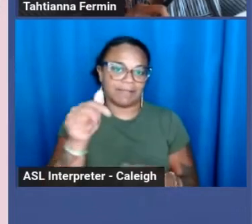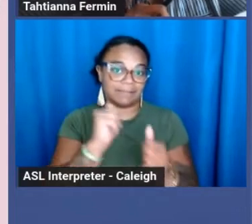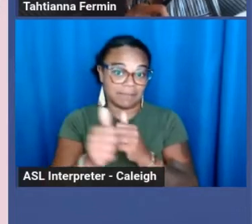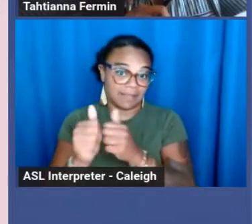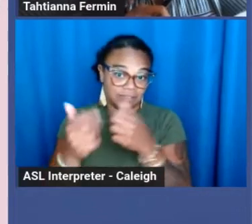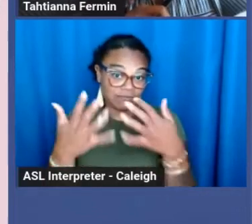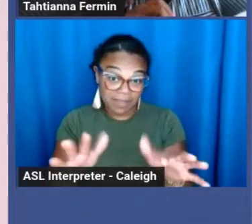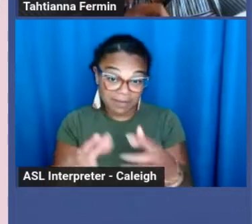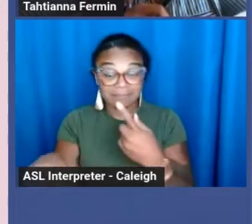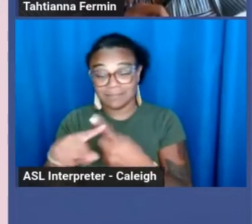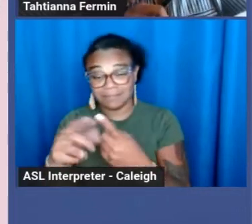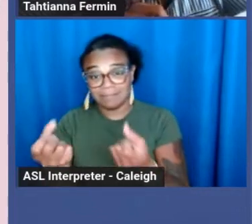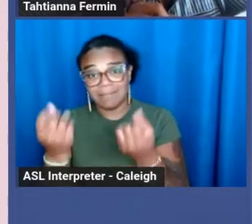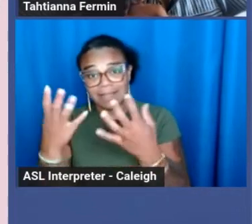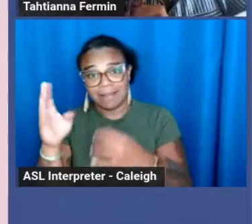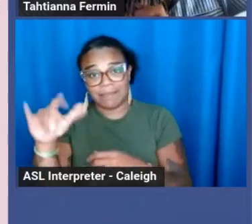now.